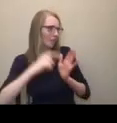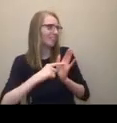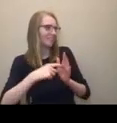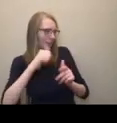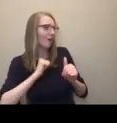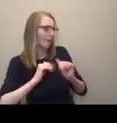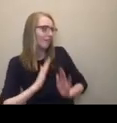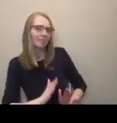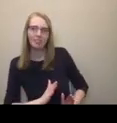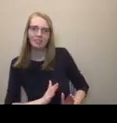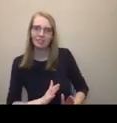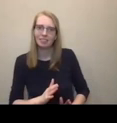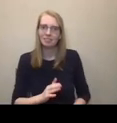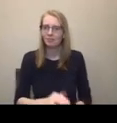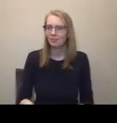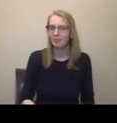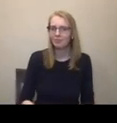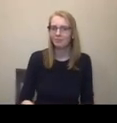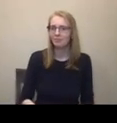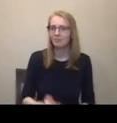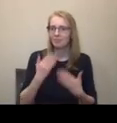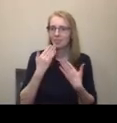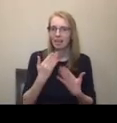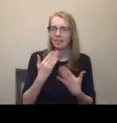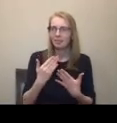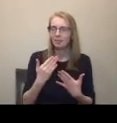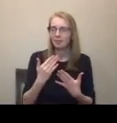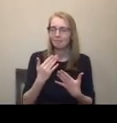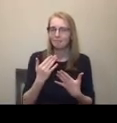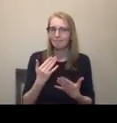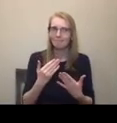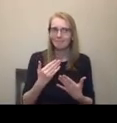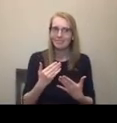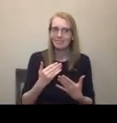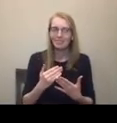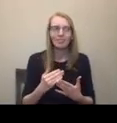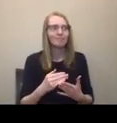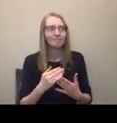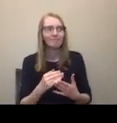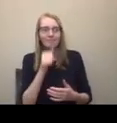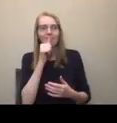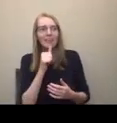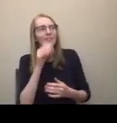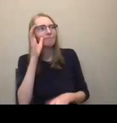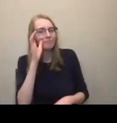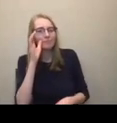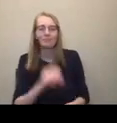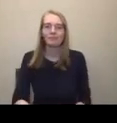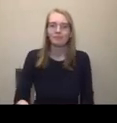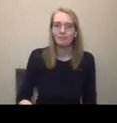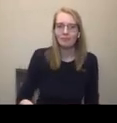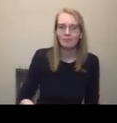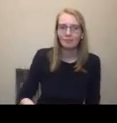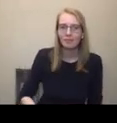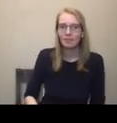aesthetics. If thanks for indulging me in this. So what we're seeing a lot of the time in non disability led theatre projects that are inclusive,